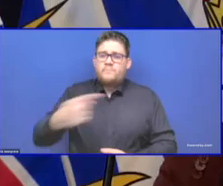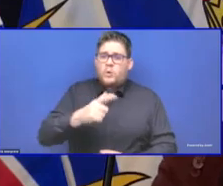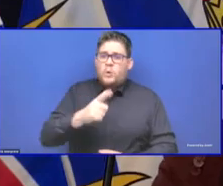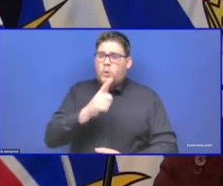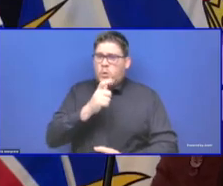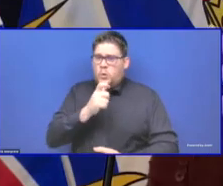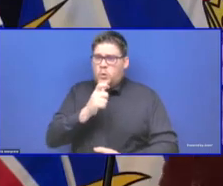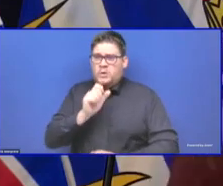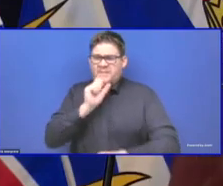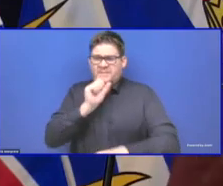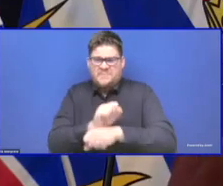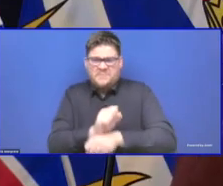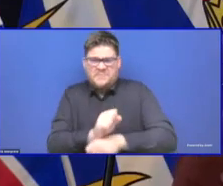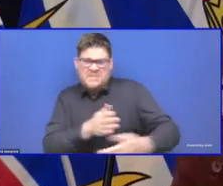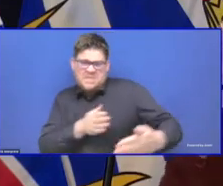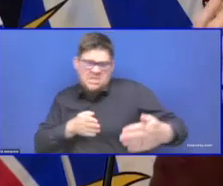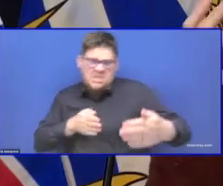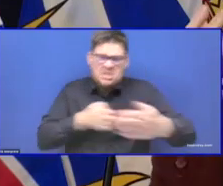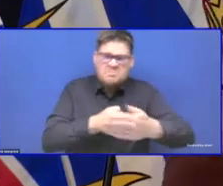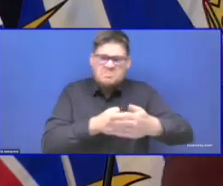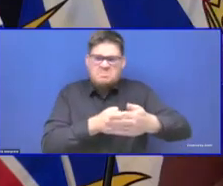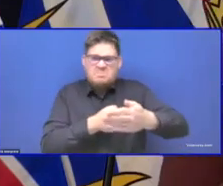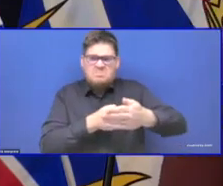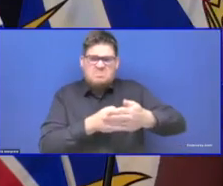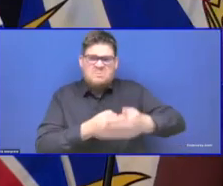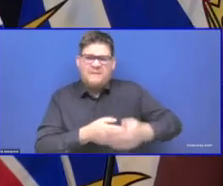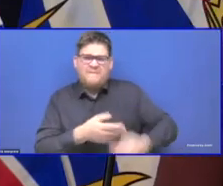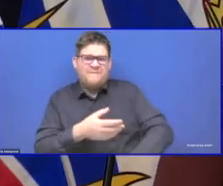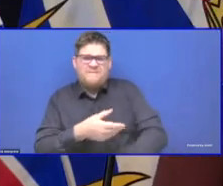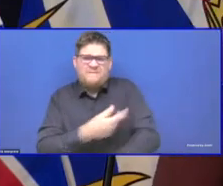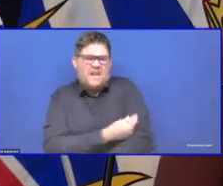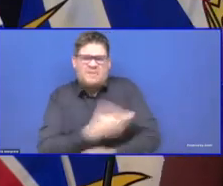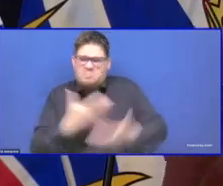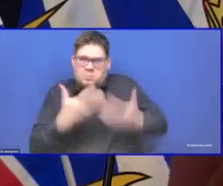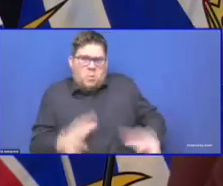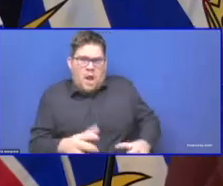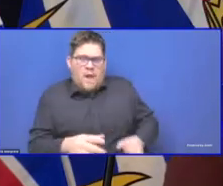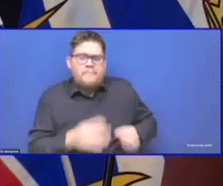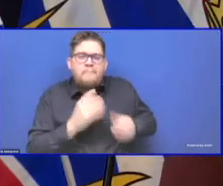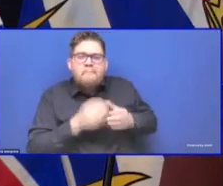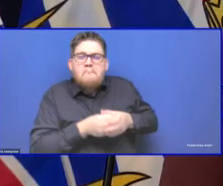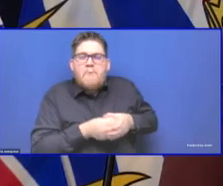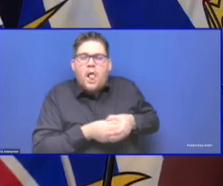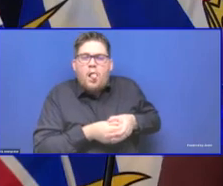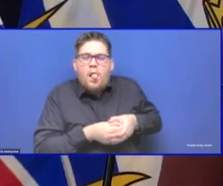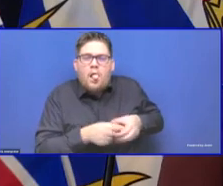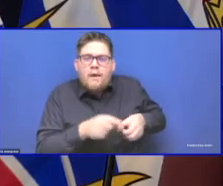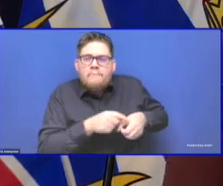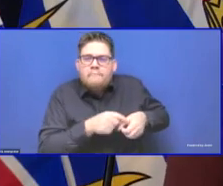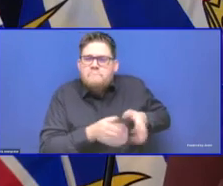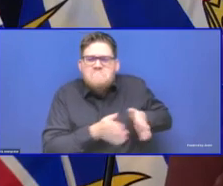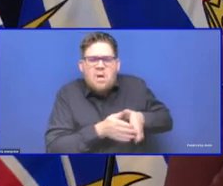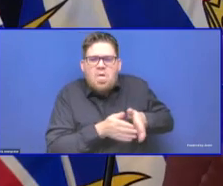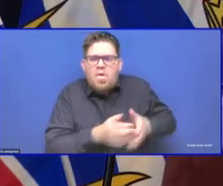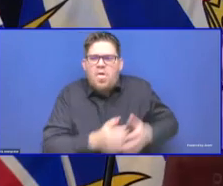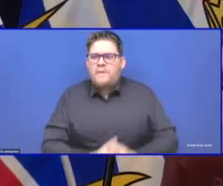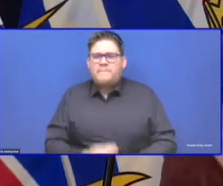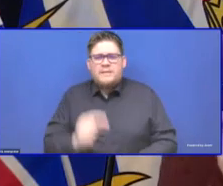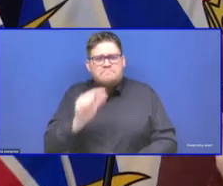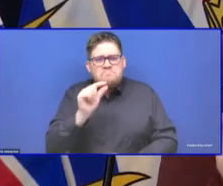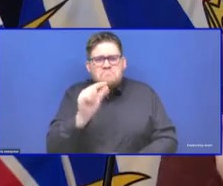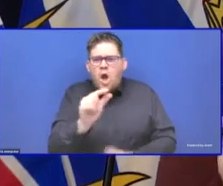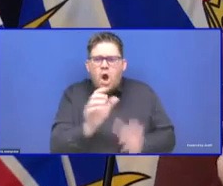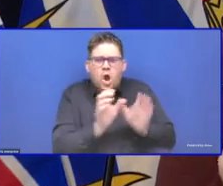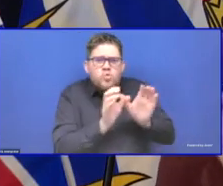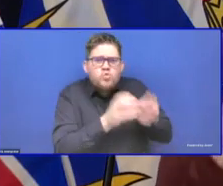it's being forced upon them and it's all about freedom of choice. And, and to them, I'll say it really is about us being part of